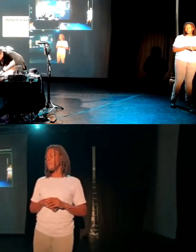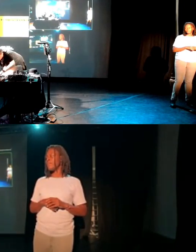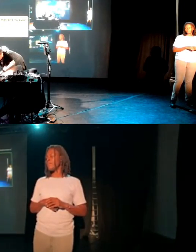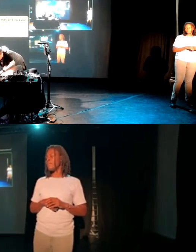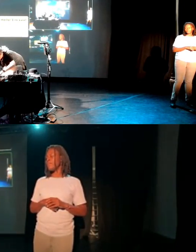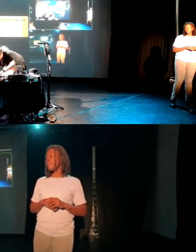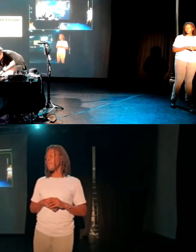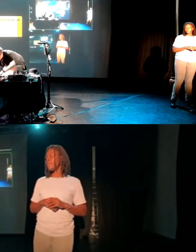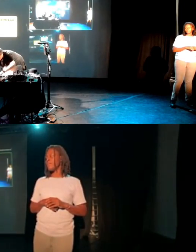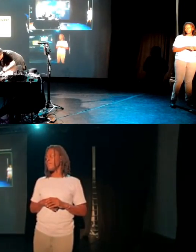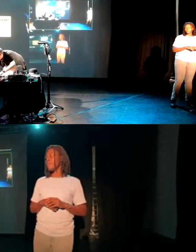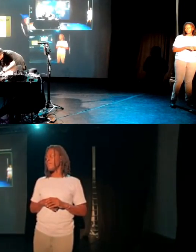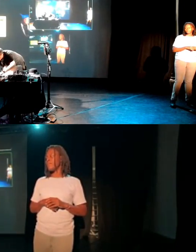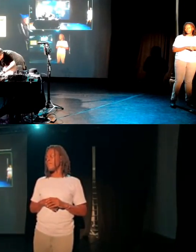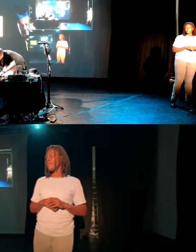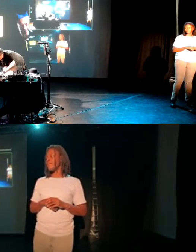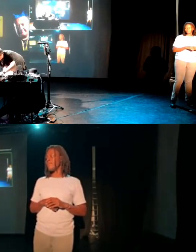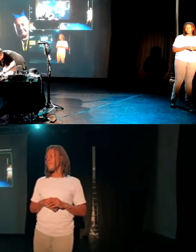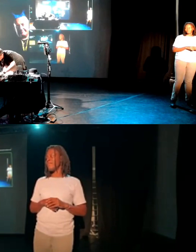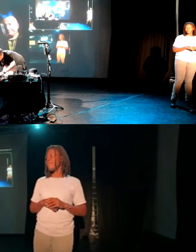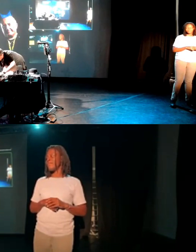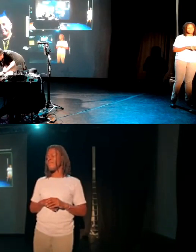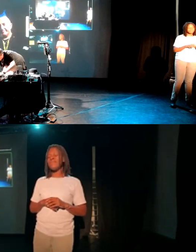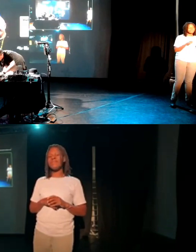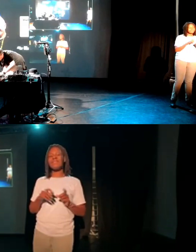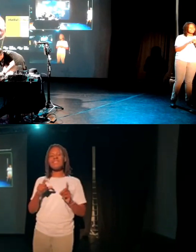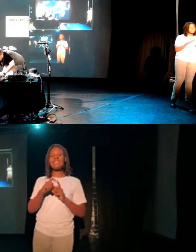There we go. We love DM Lab. It's all about technology.